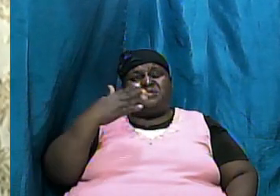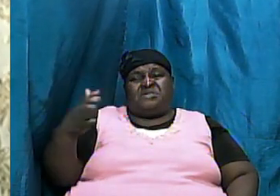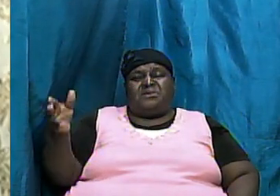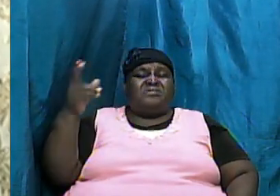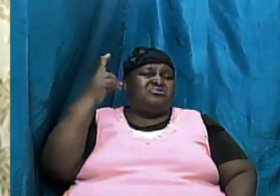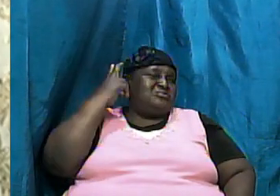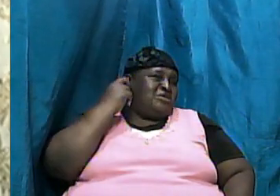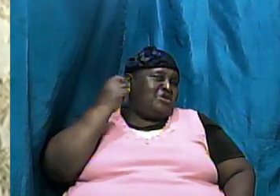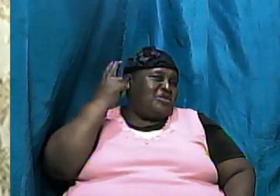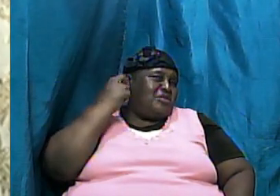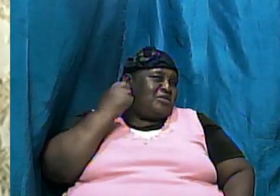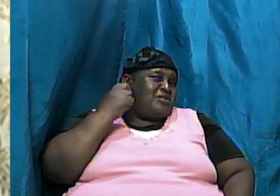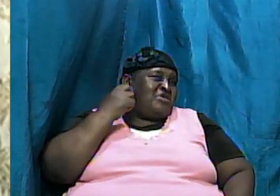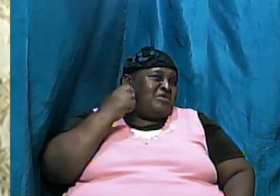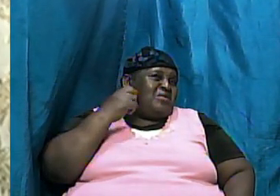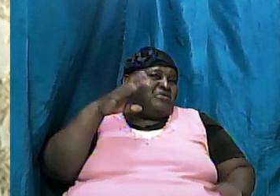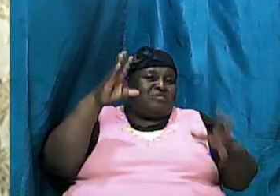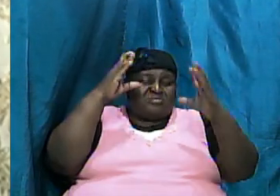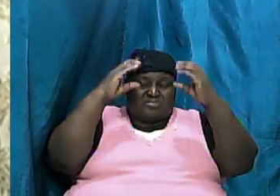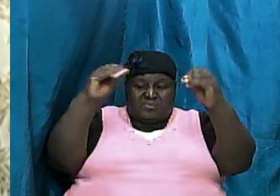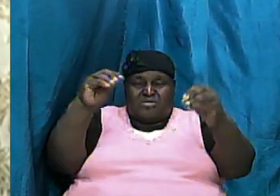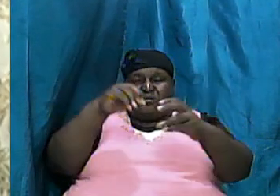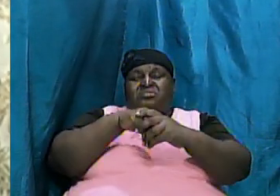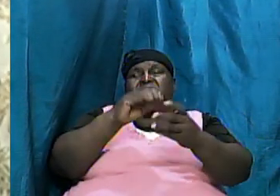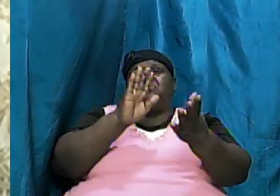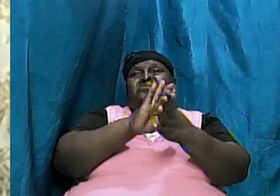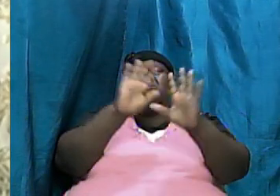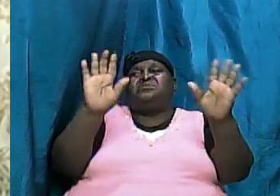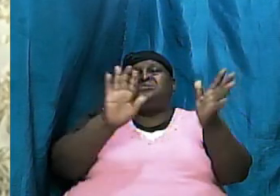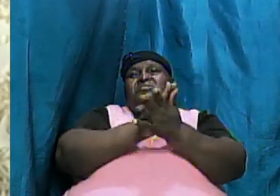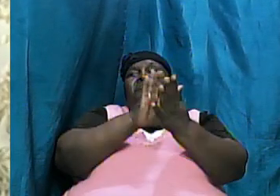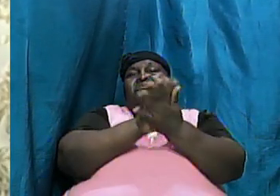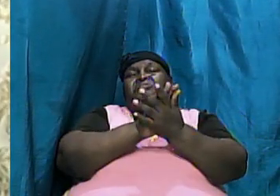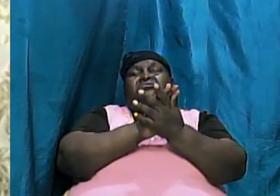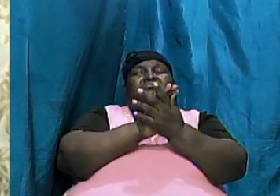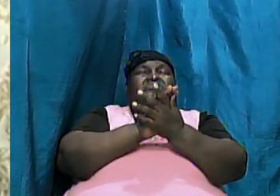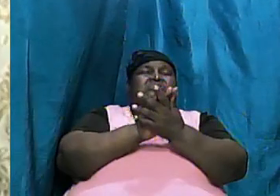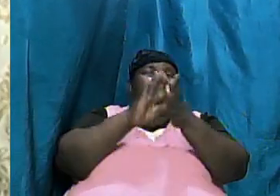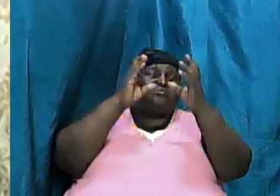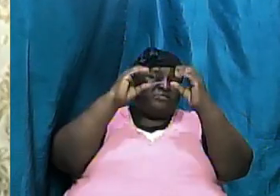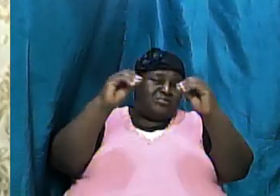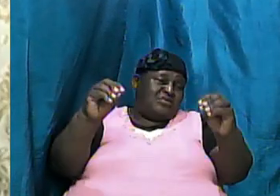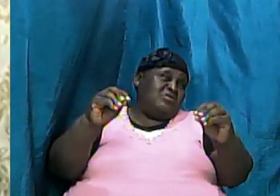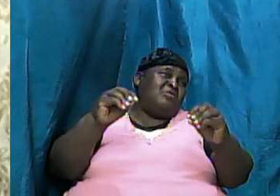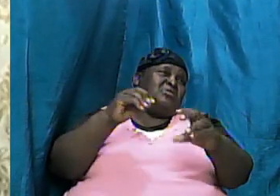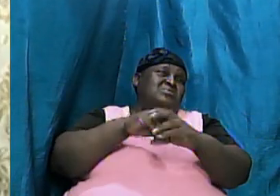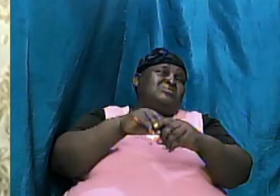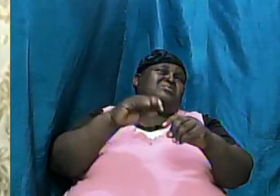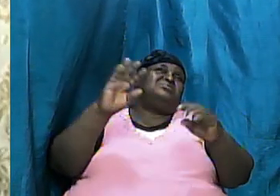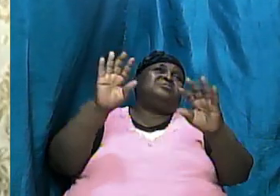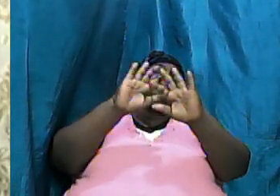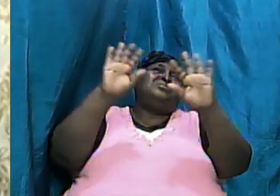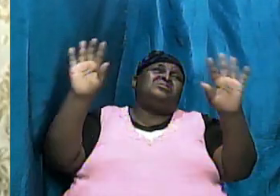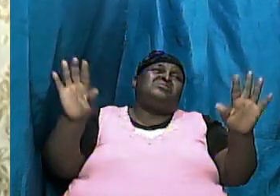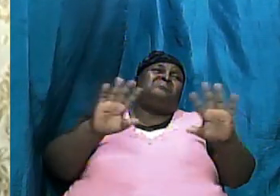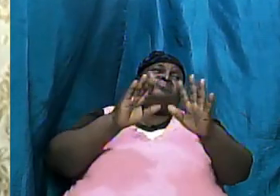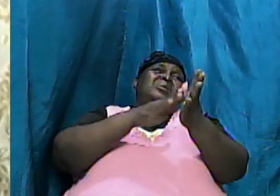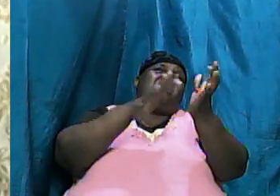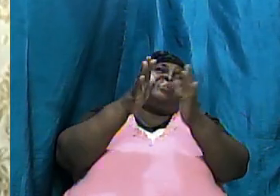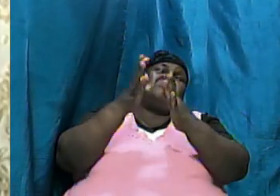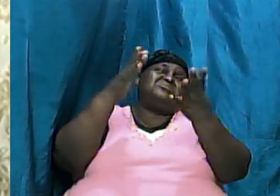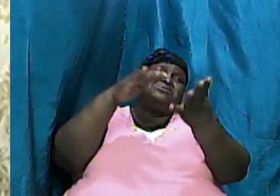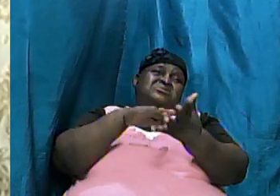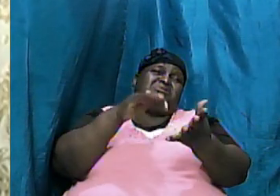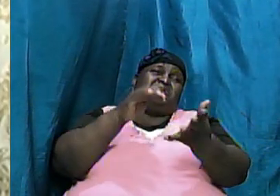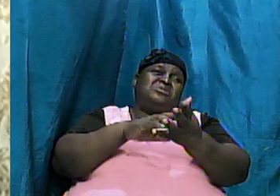being taught in Sunday school being taught in Bible studies being preached over the pulpit that you